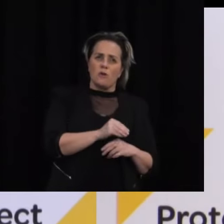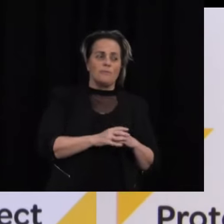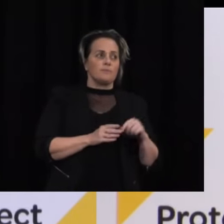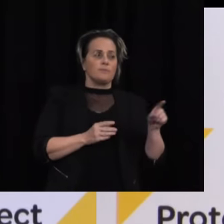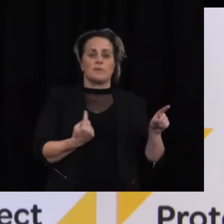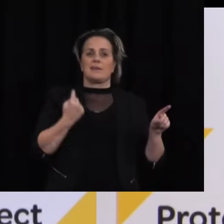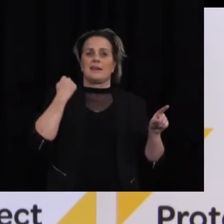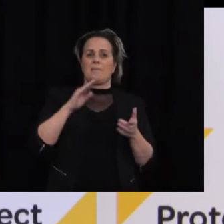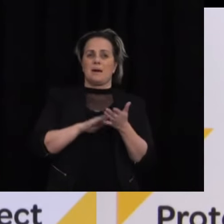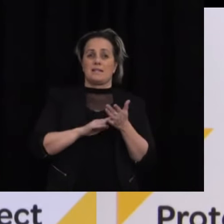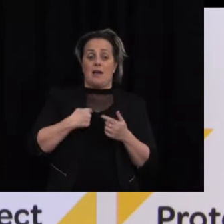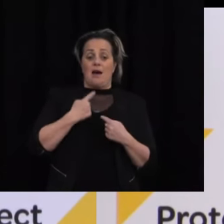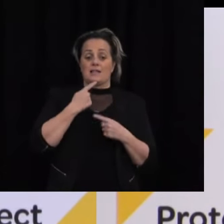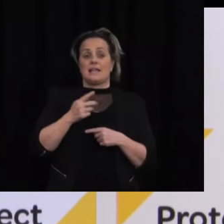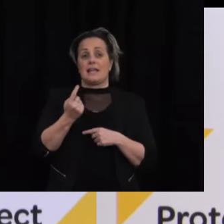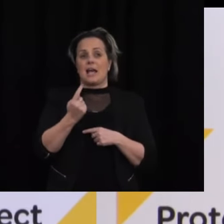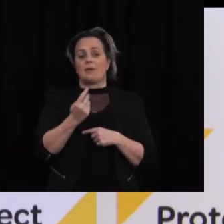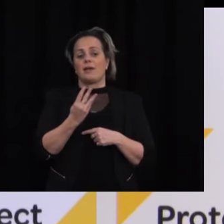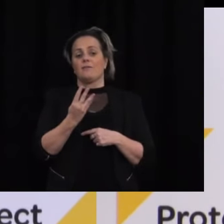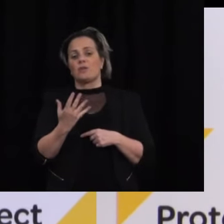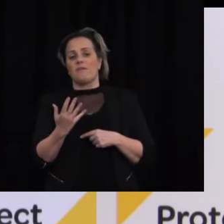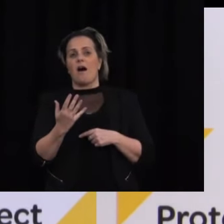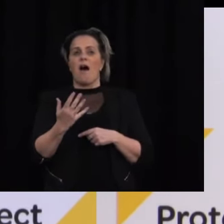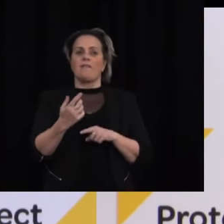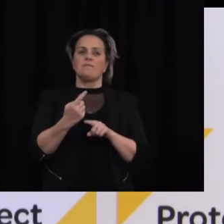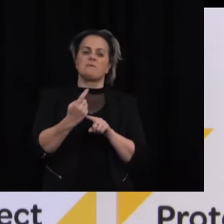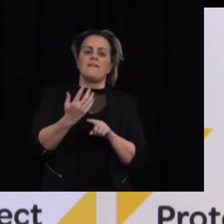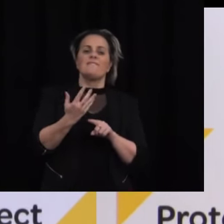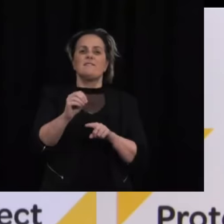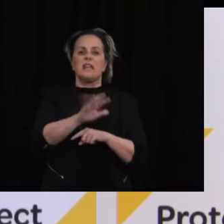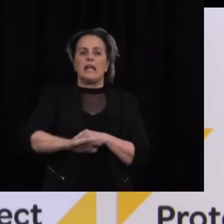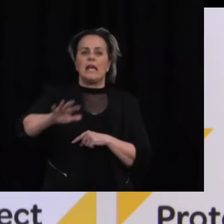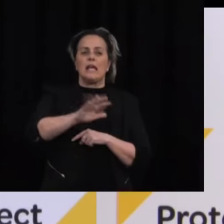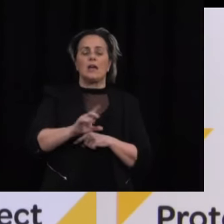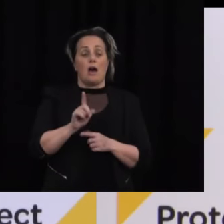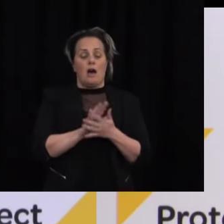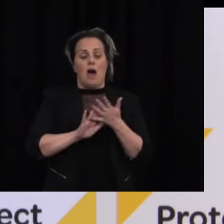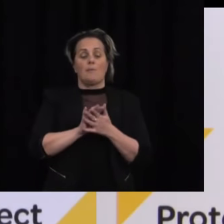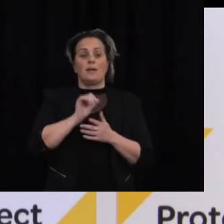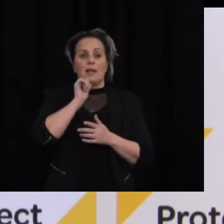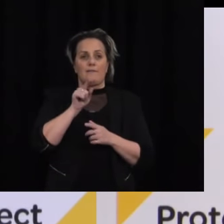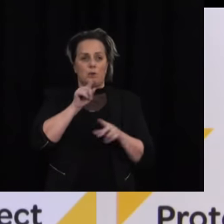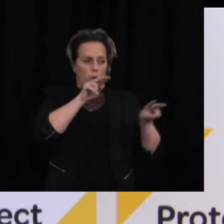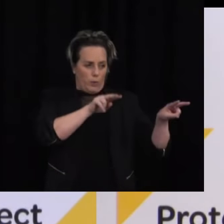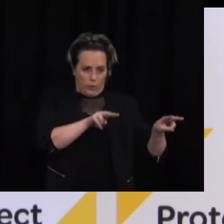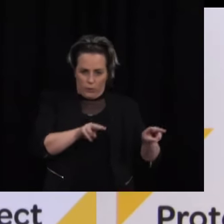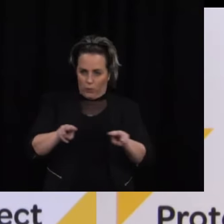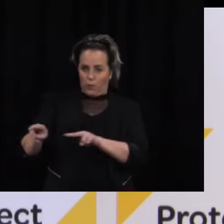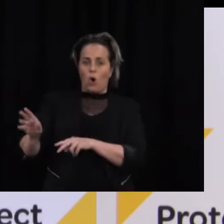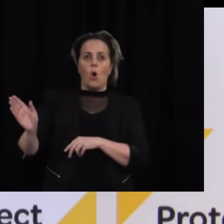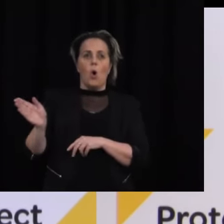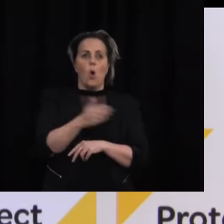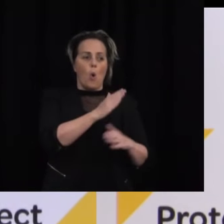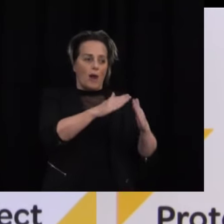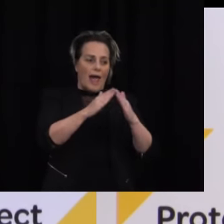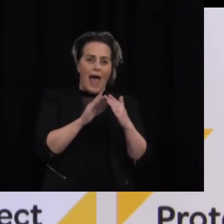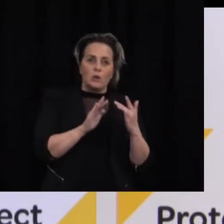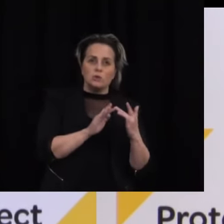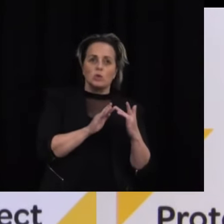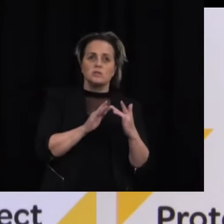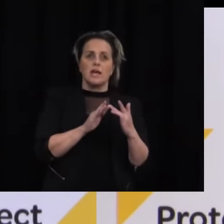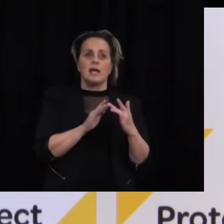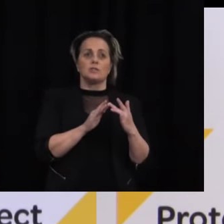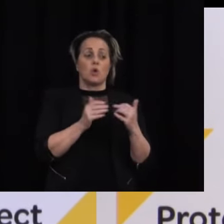Monday I referred to around 45 to 50 that was if you looked at all the people who were very close or household contacts who were